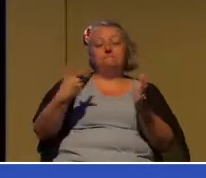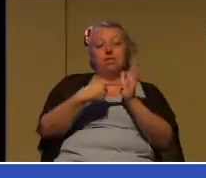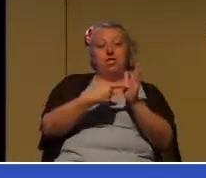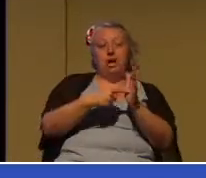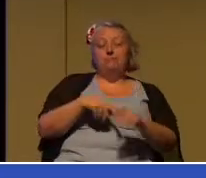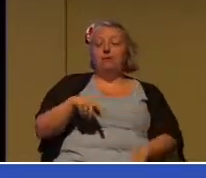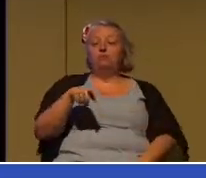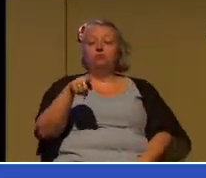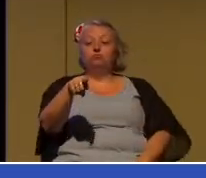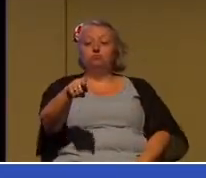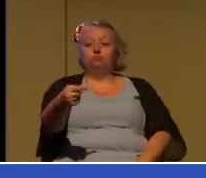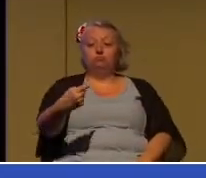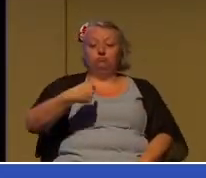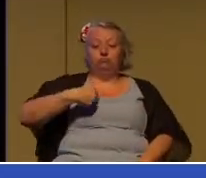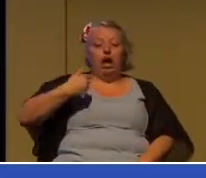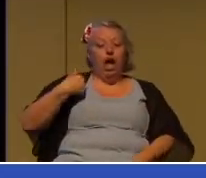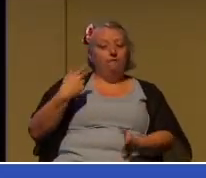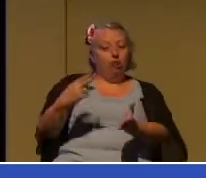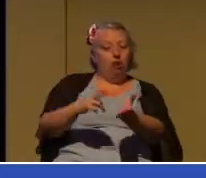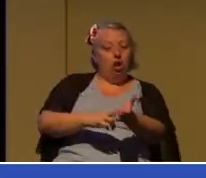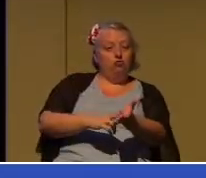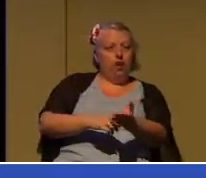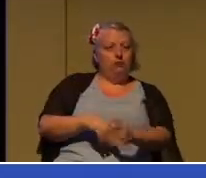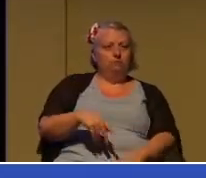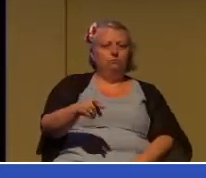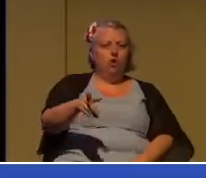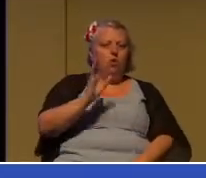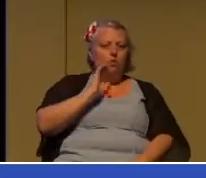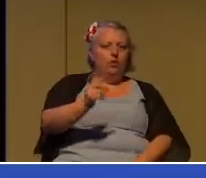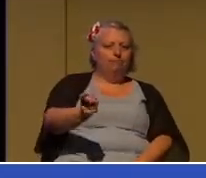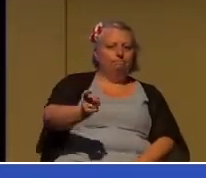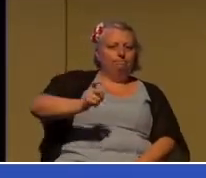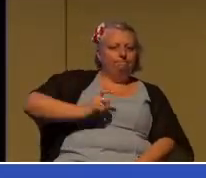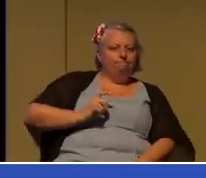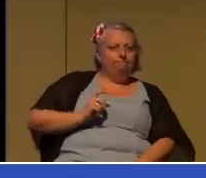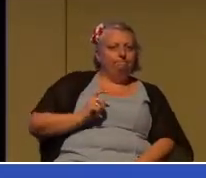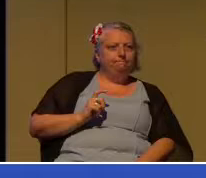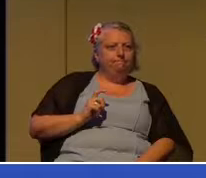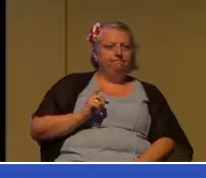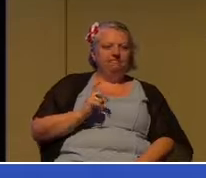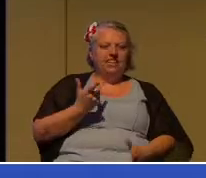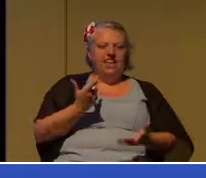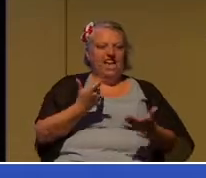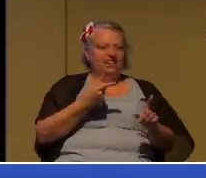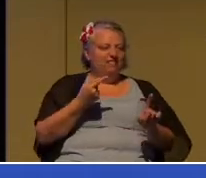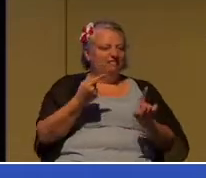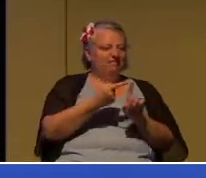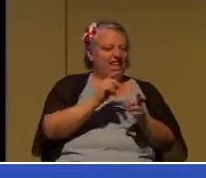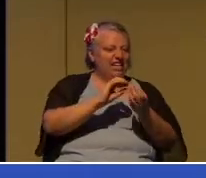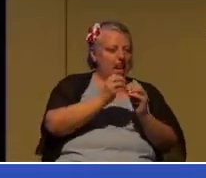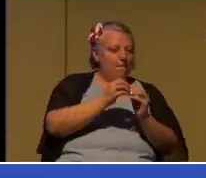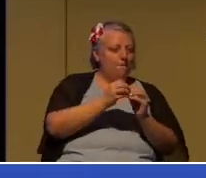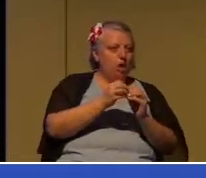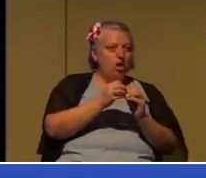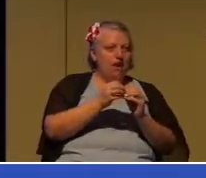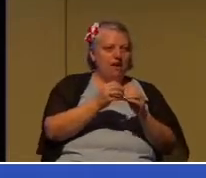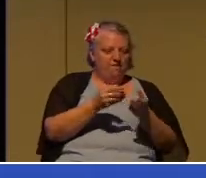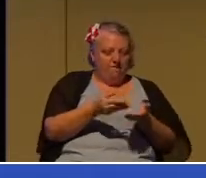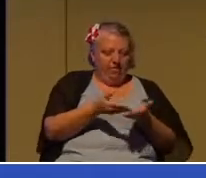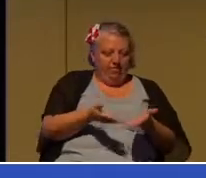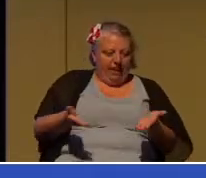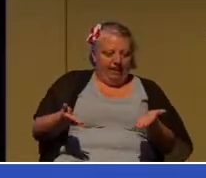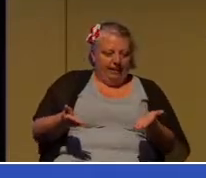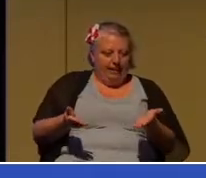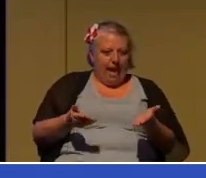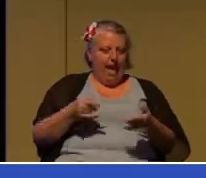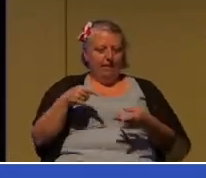to supply you with X number of widgets at a certain time. I